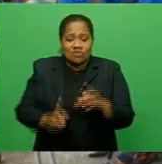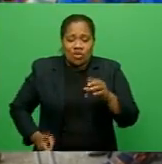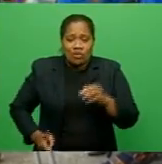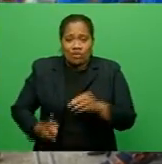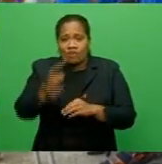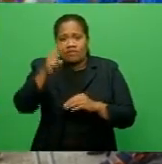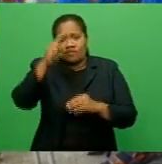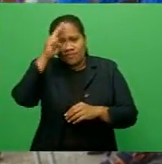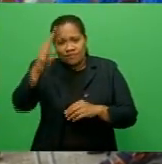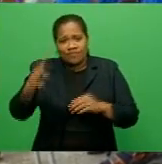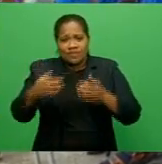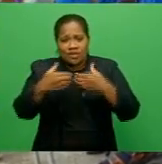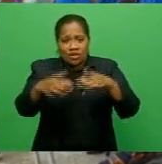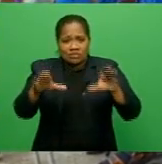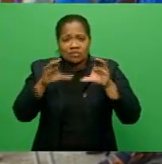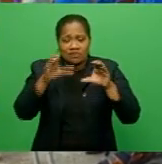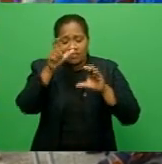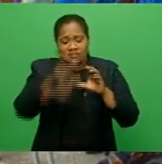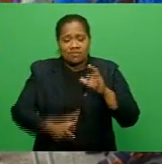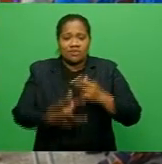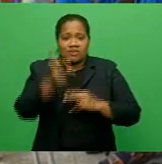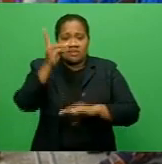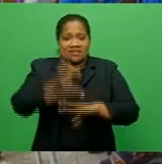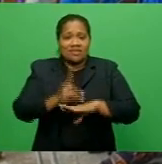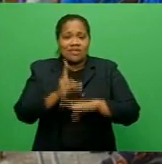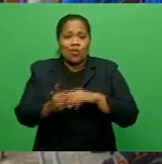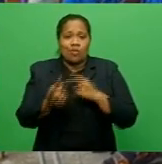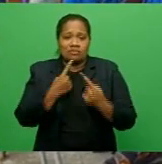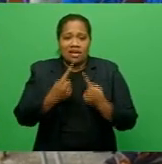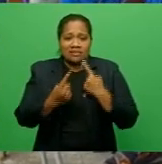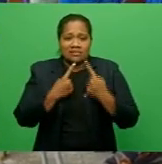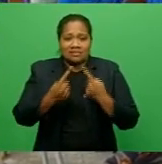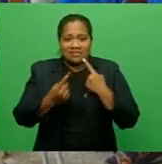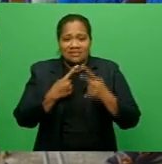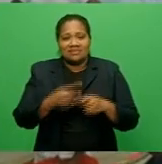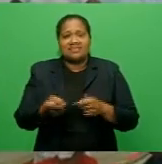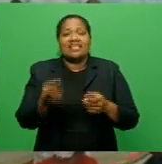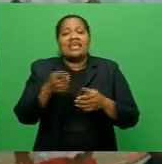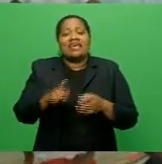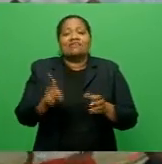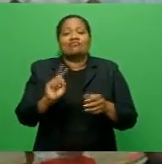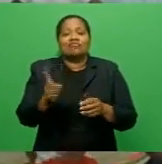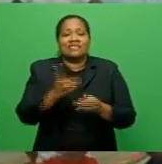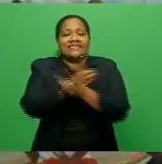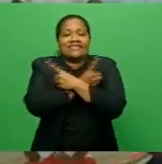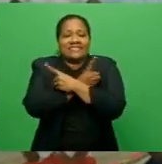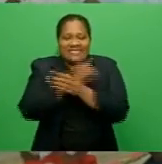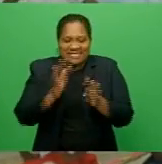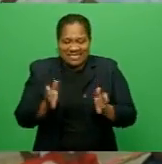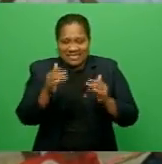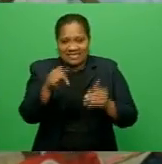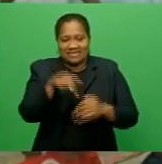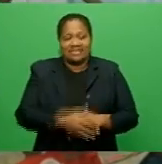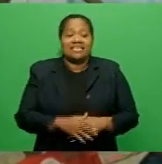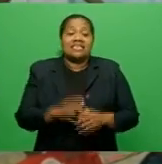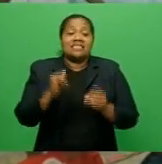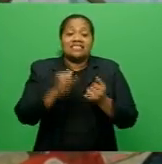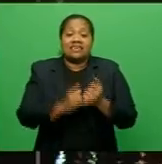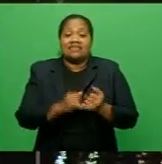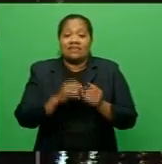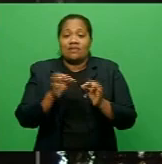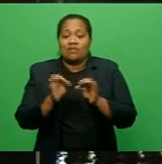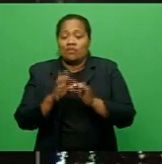Council for Persons with Disabilities website and Dignity Kits. Saini Animboila, FBC